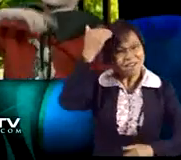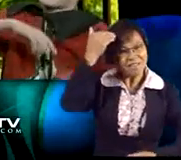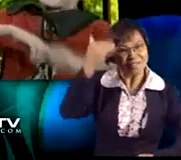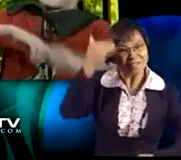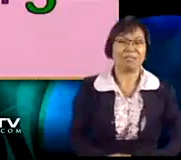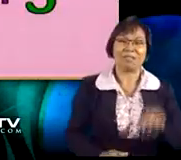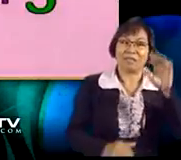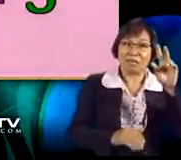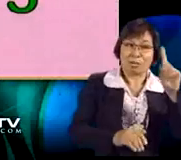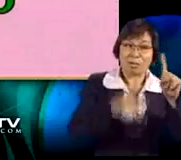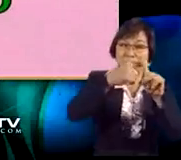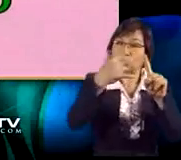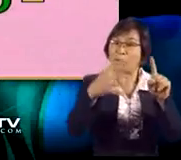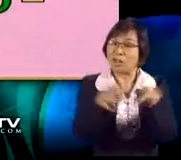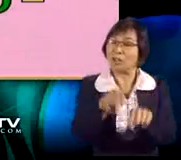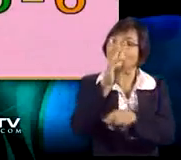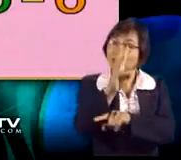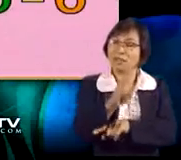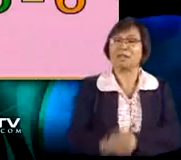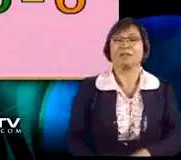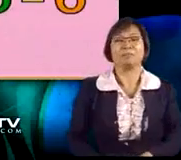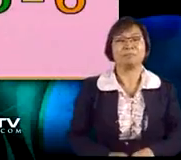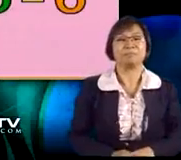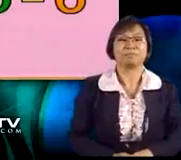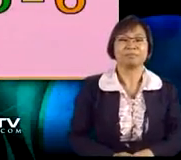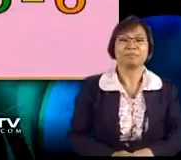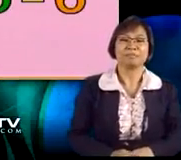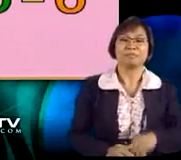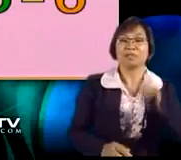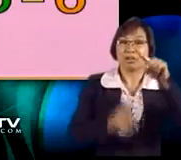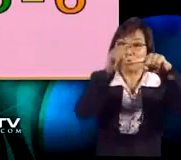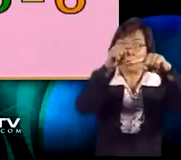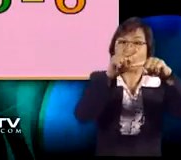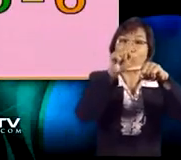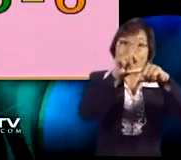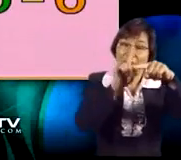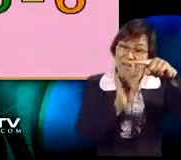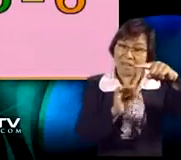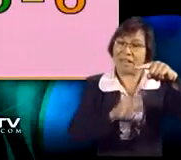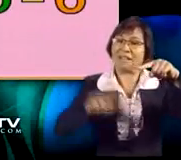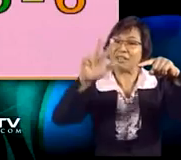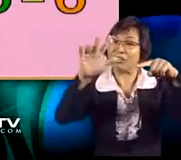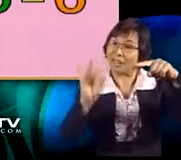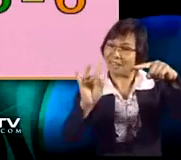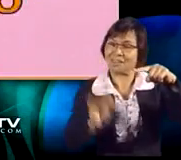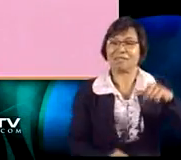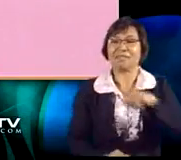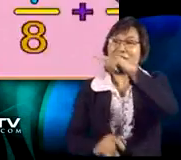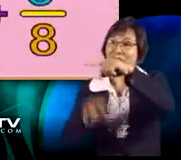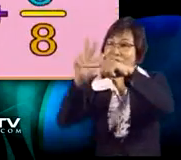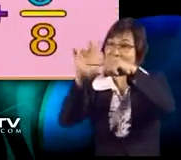I got it. 1 plus 5 equals 6. Good. Now, let's look at the two fractions.